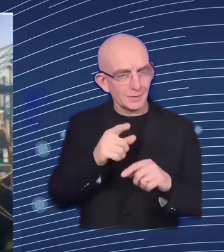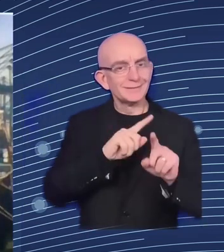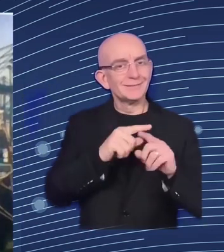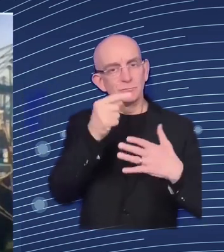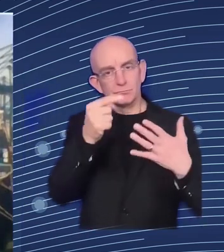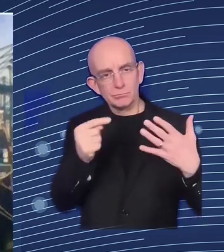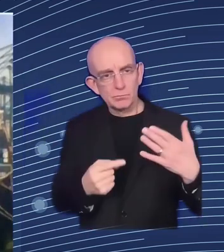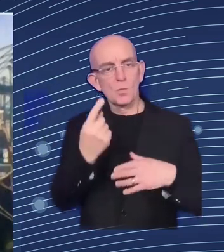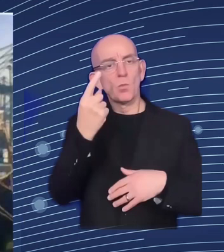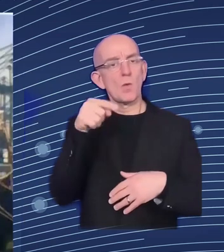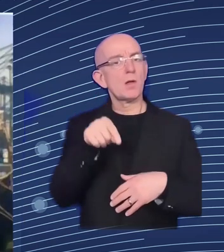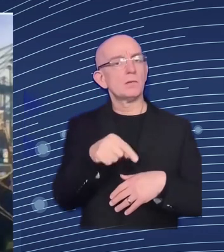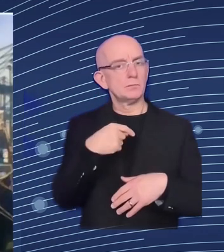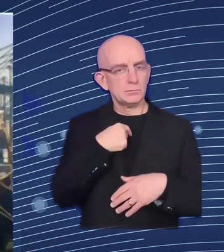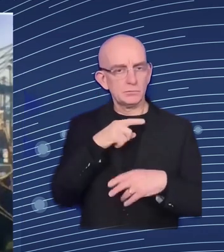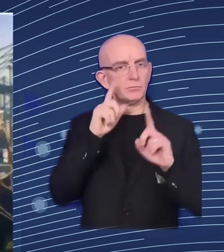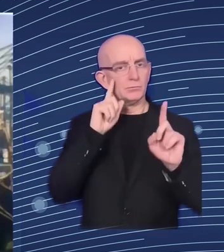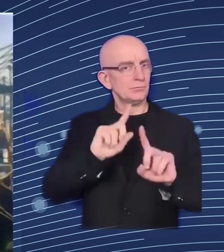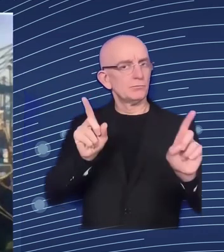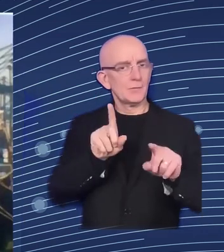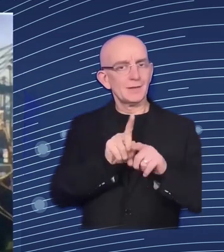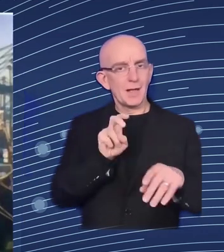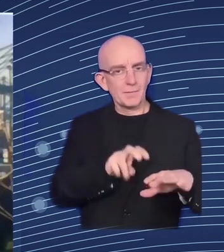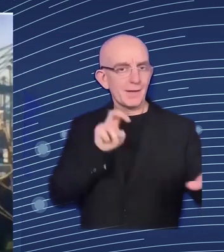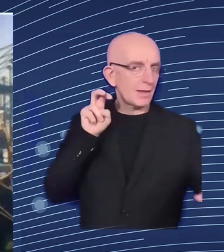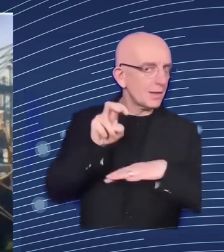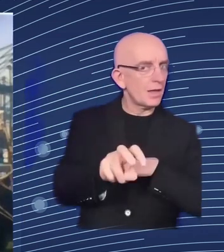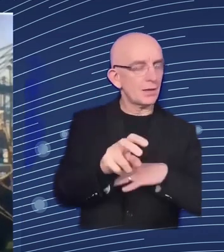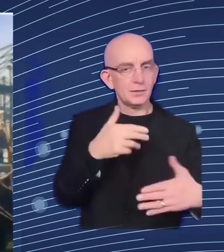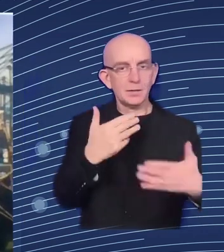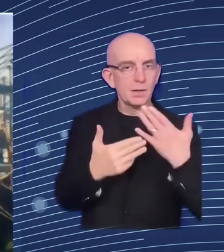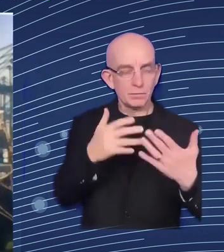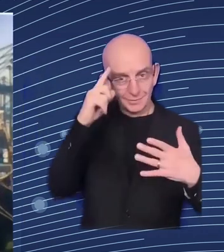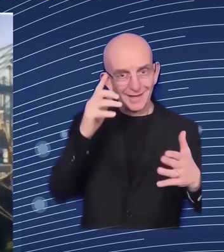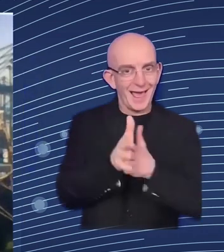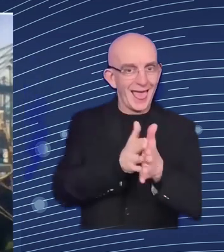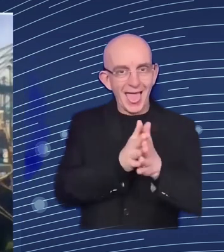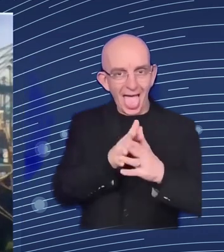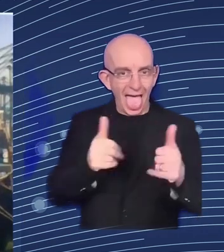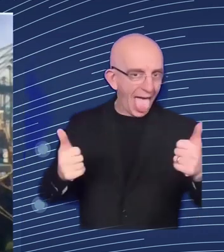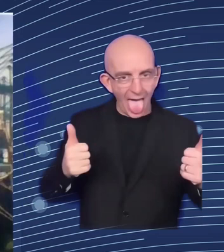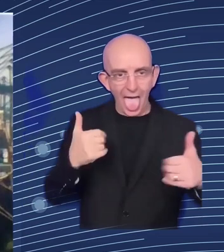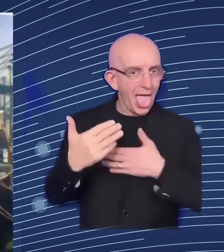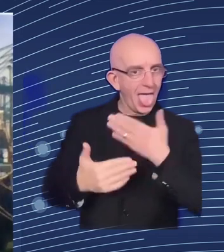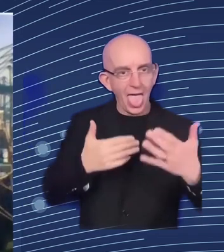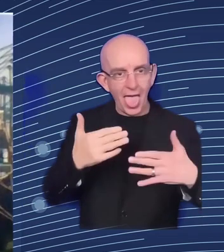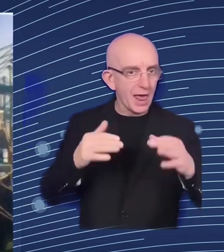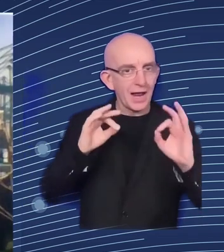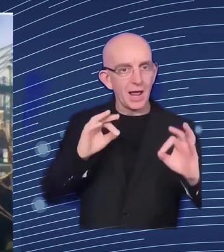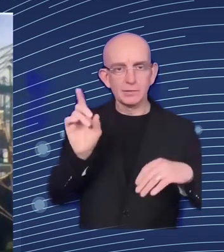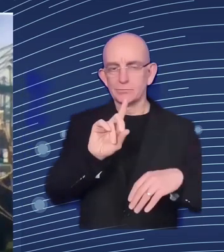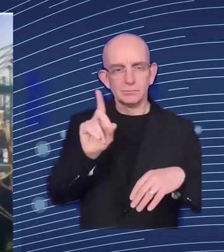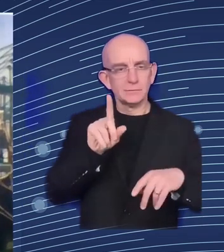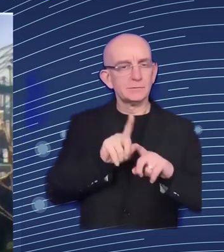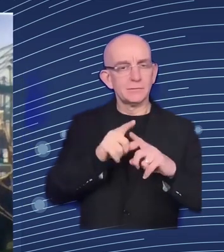become too ambitious to be to to to to be quite honest i mean there is a limit to capacity of the capacity